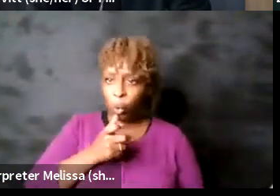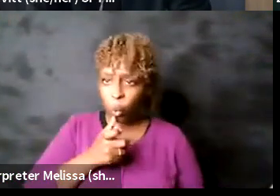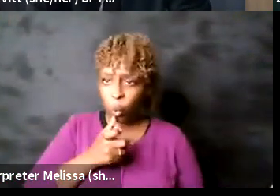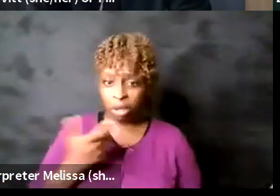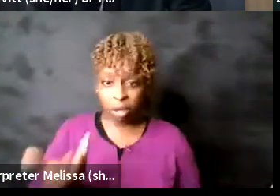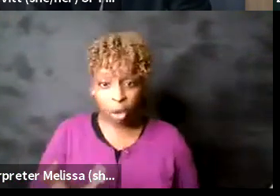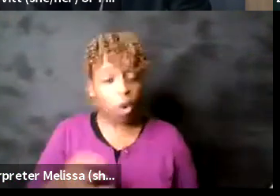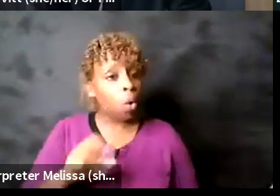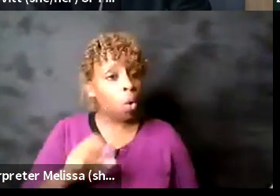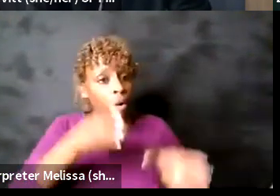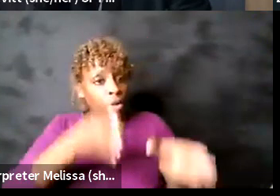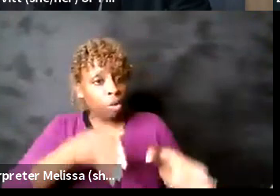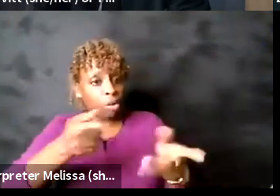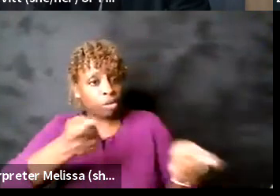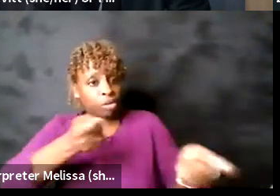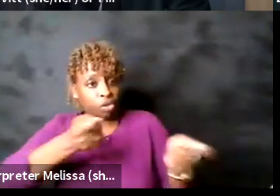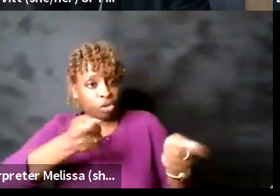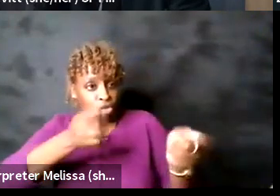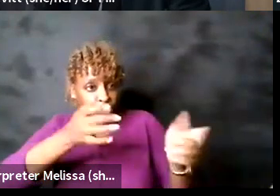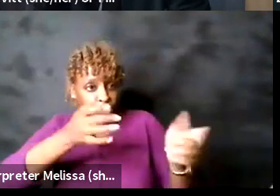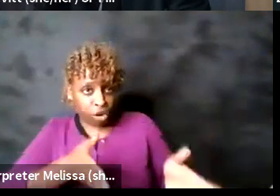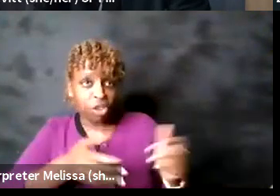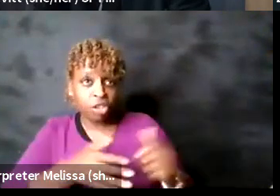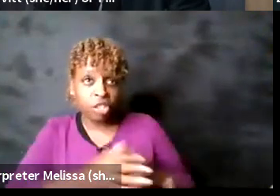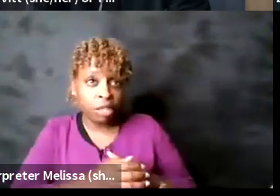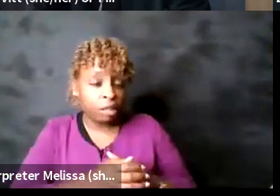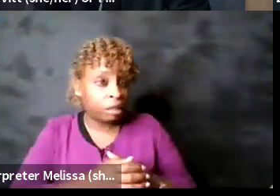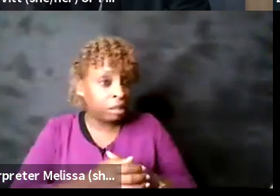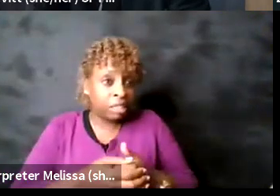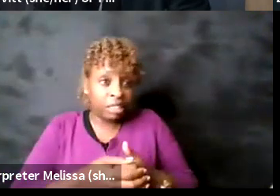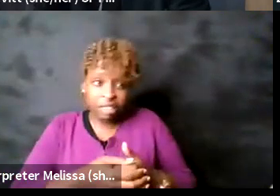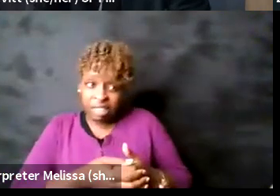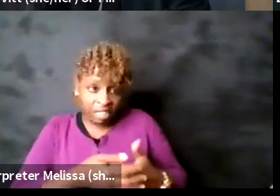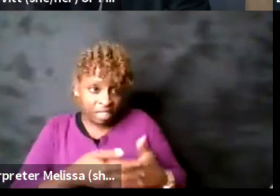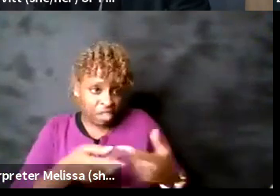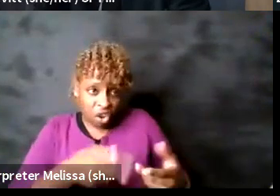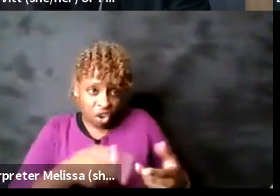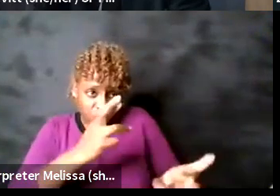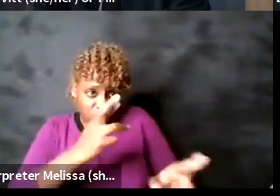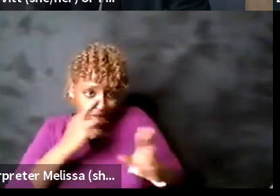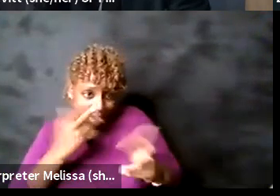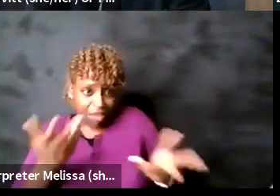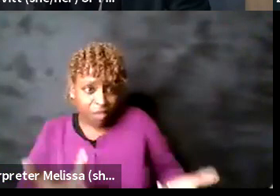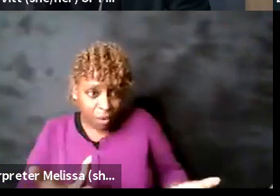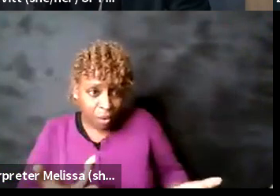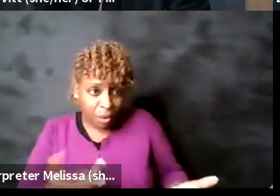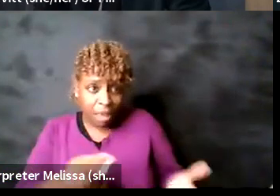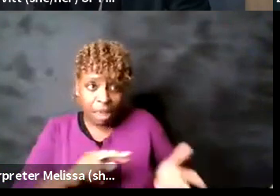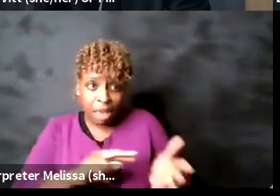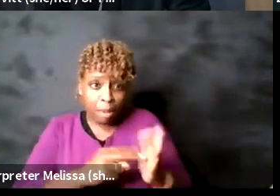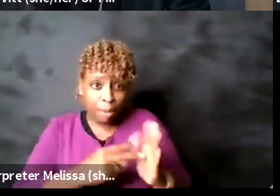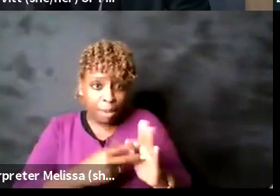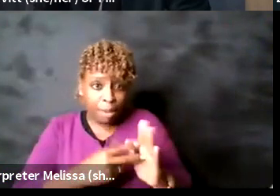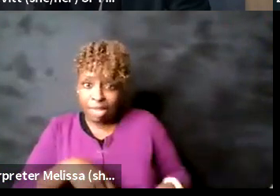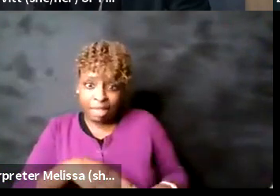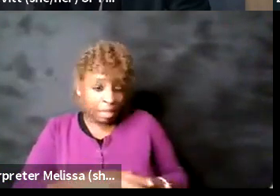who they've seen who automatically like flips a switch and I don't mean code switching I mean like flips a switch and how